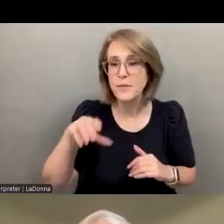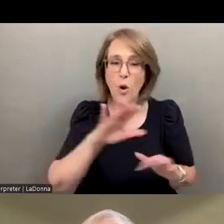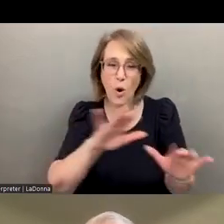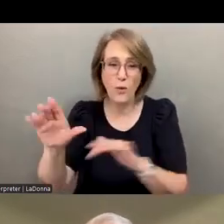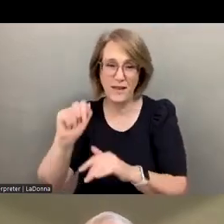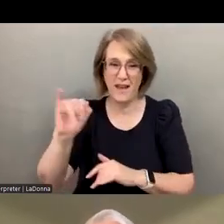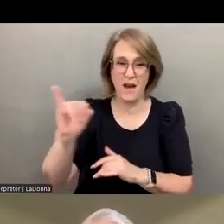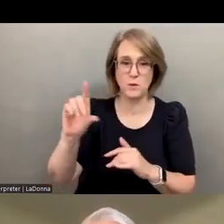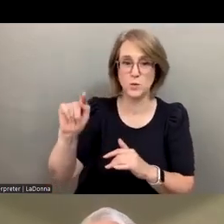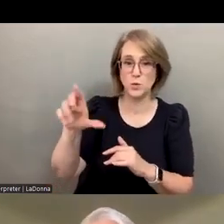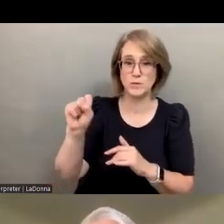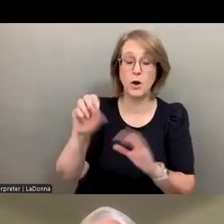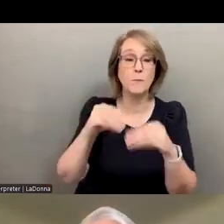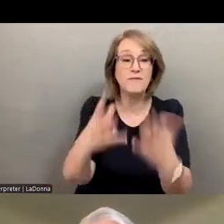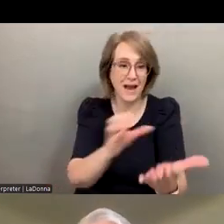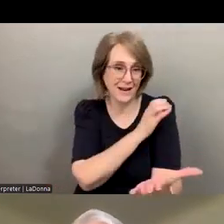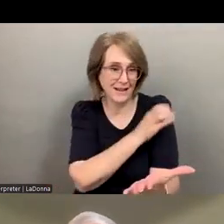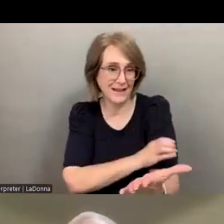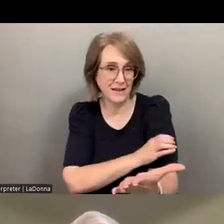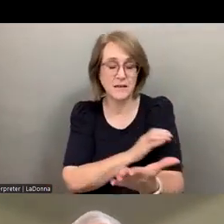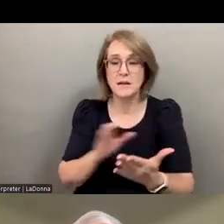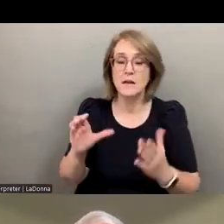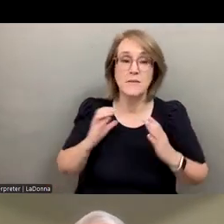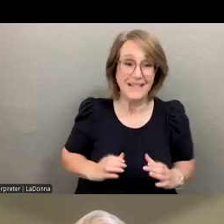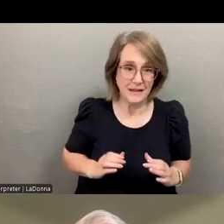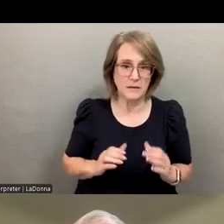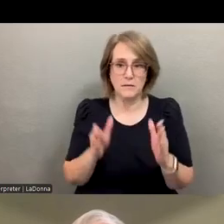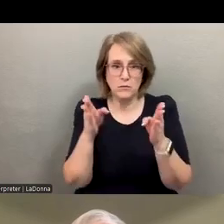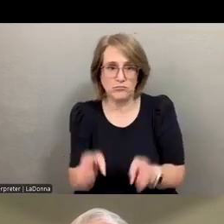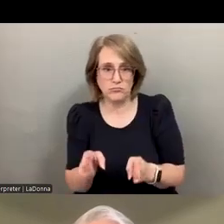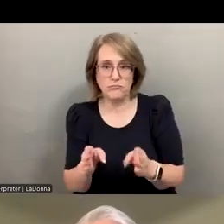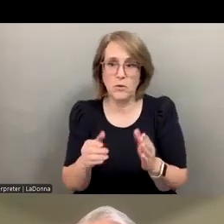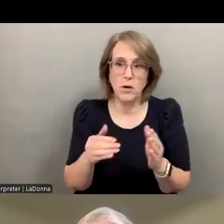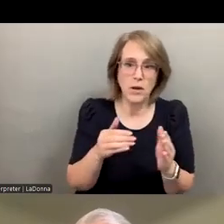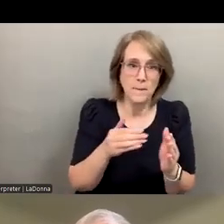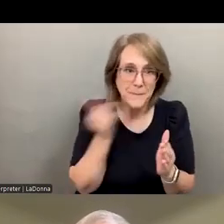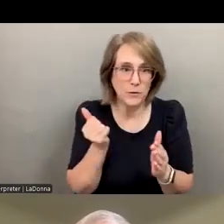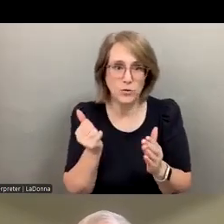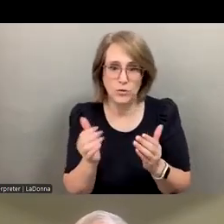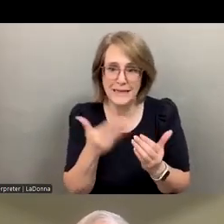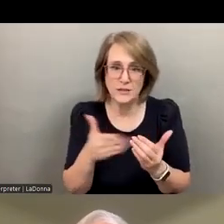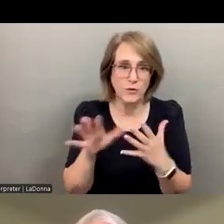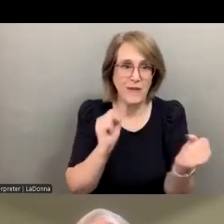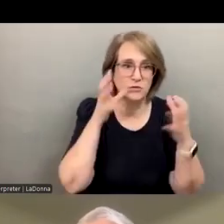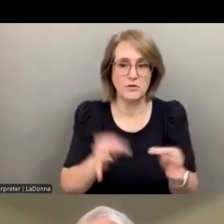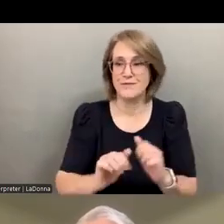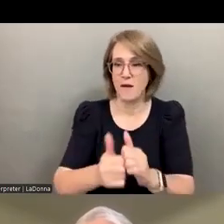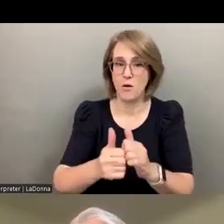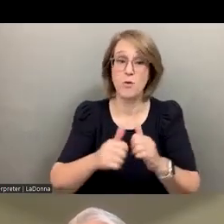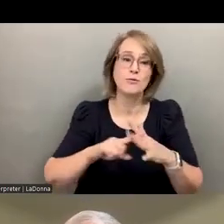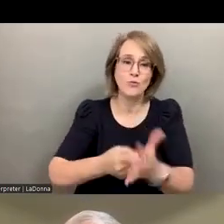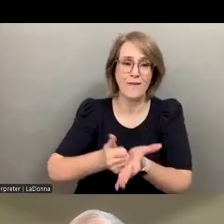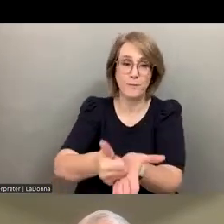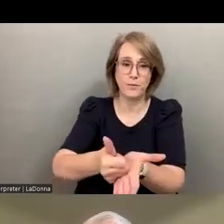all of them are giving clinicians information to help clinicians do their jobs better, easier, faster. And that's the start of where we are